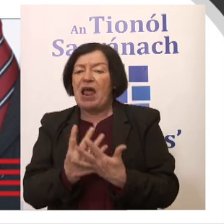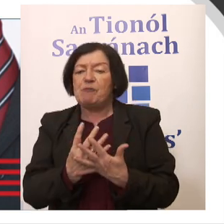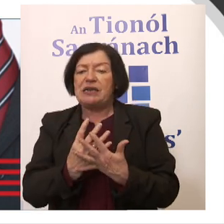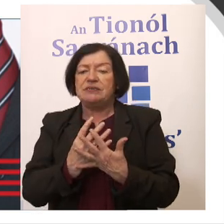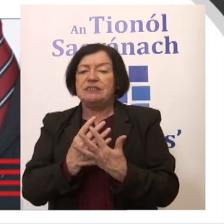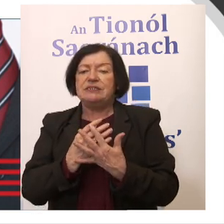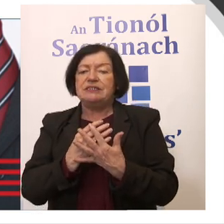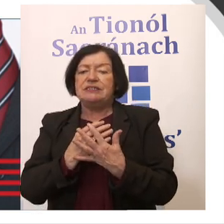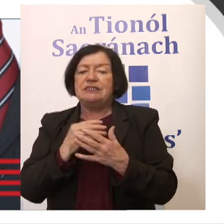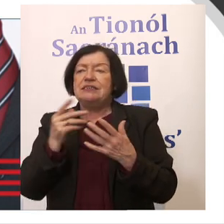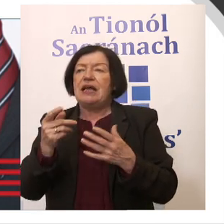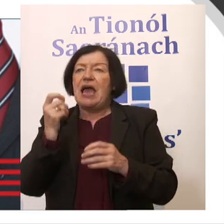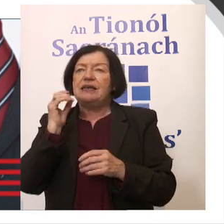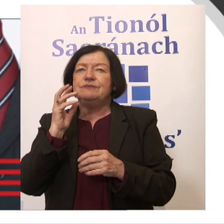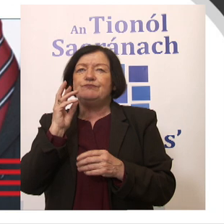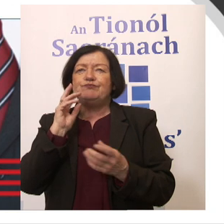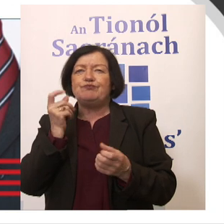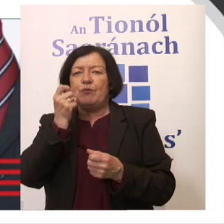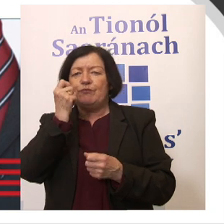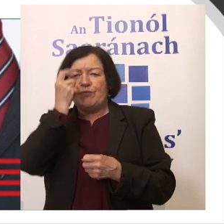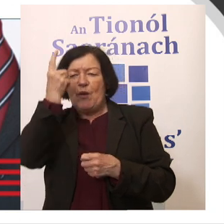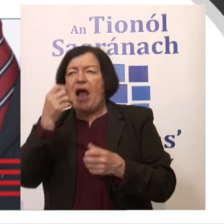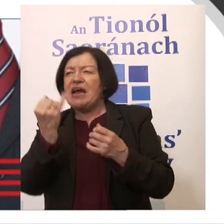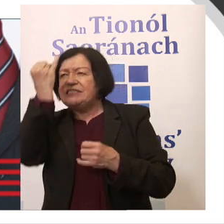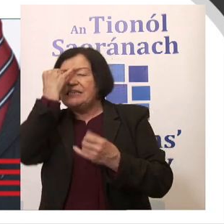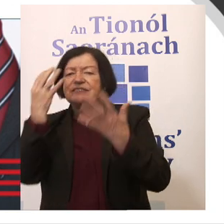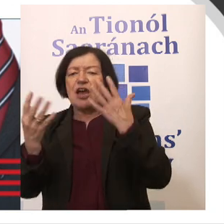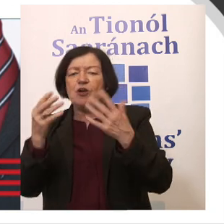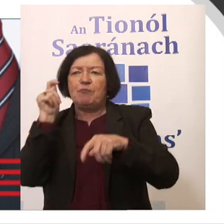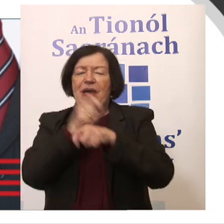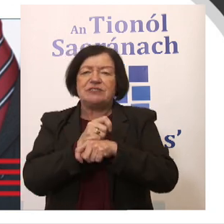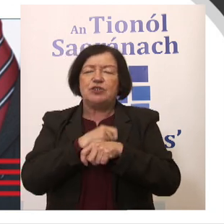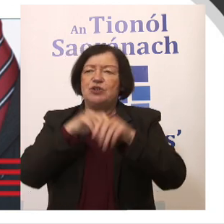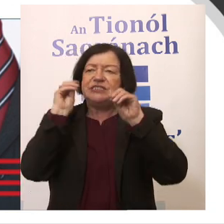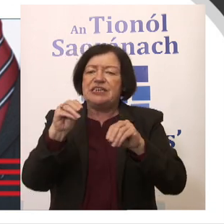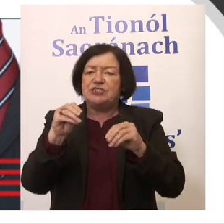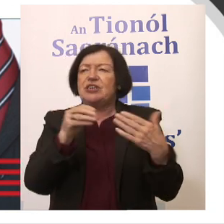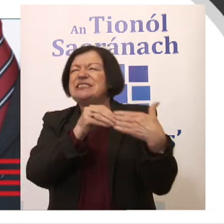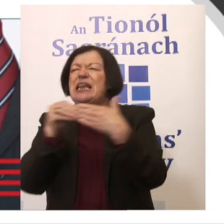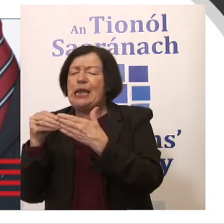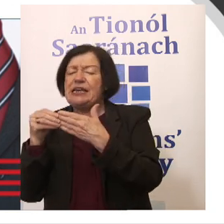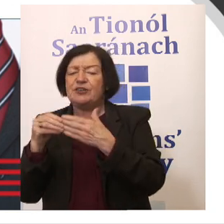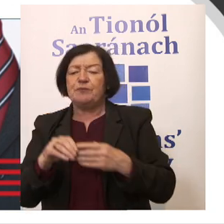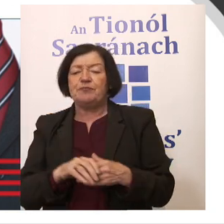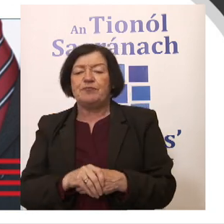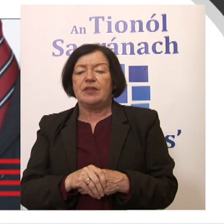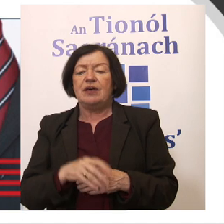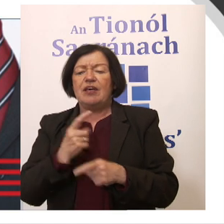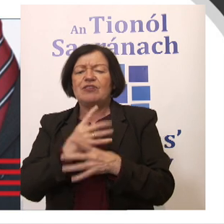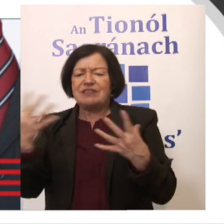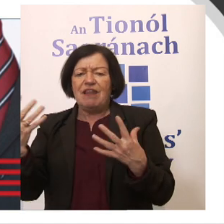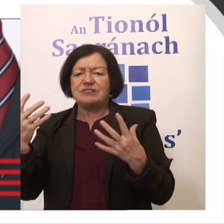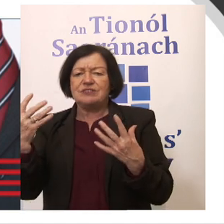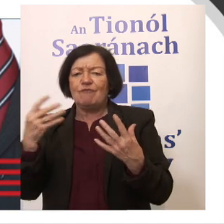looking at maybe aspirational ideas about the best place to teach and the best place to lead, that type of thing. So there's lots of aspirational